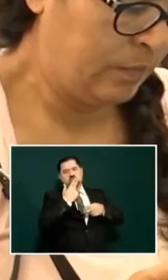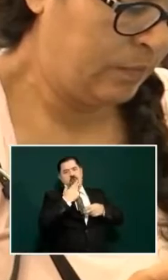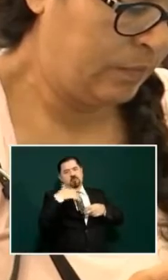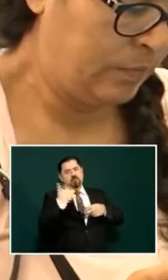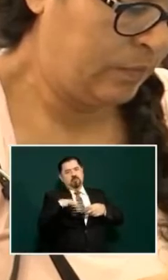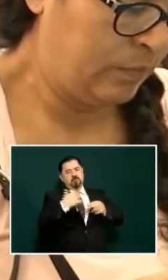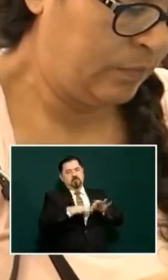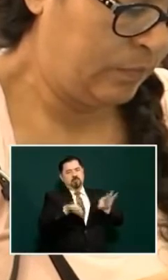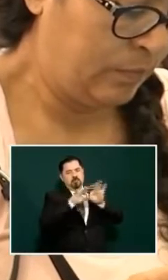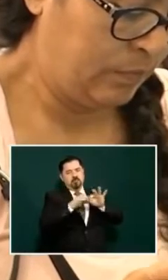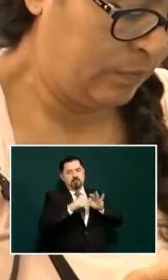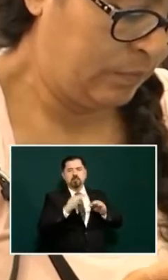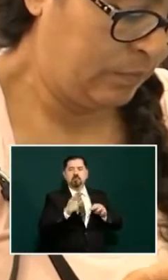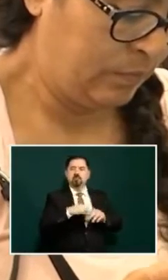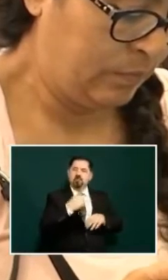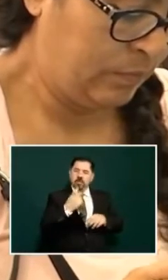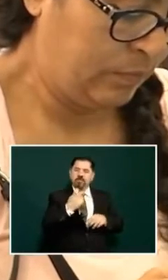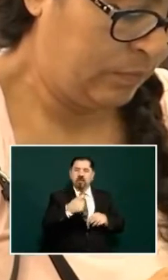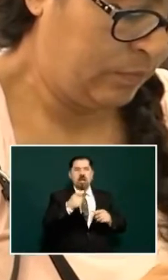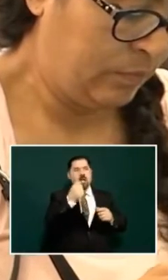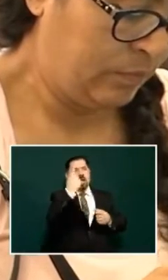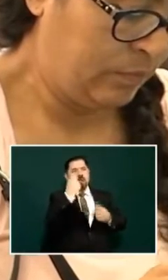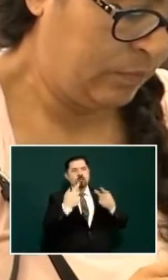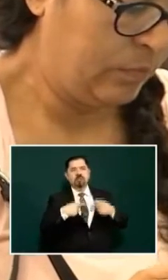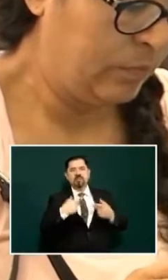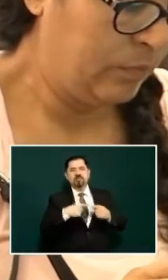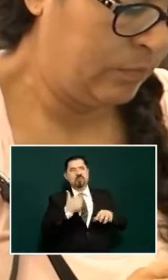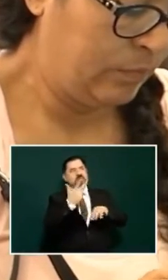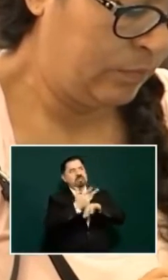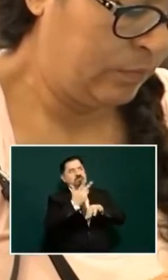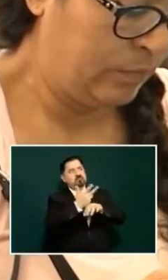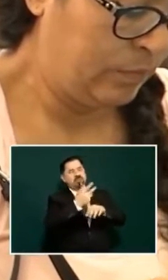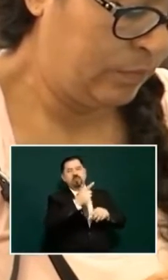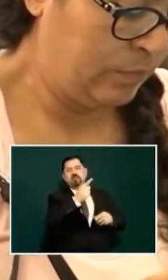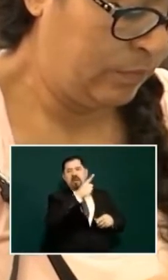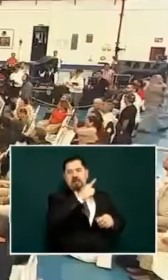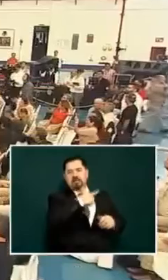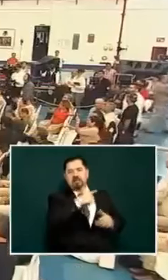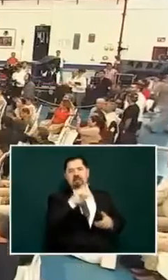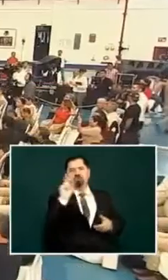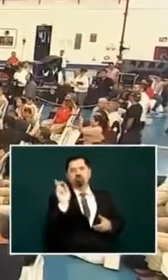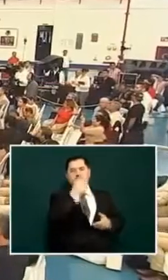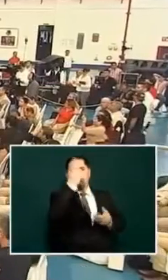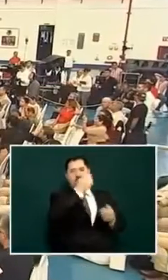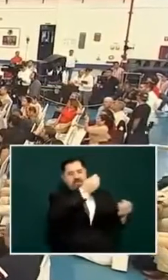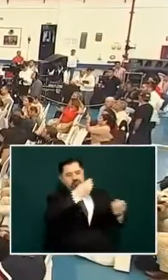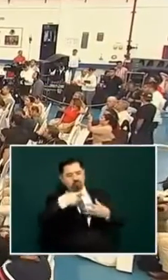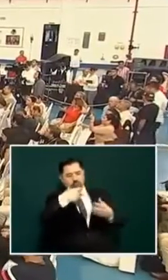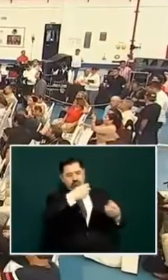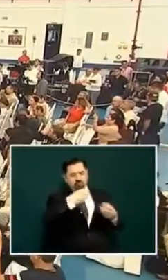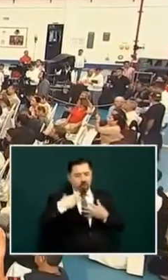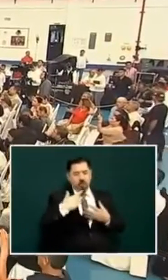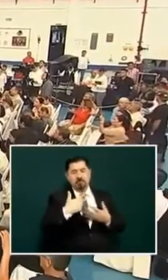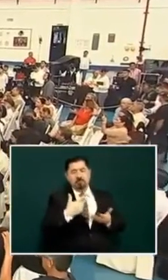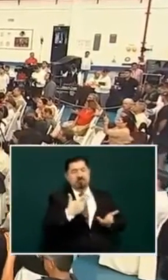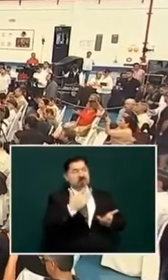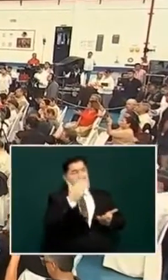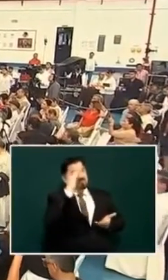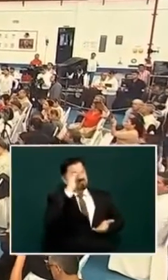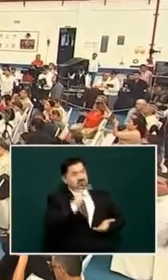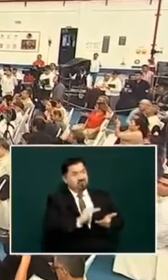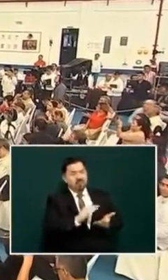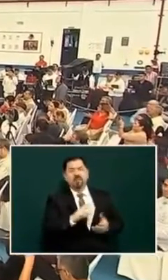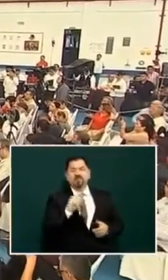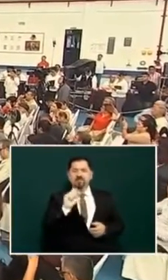living here is in the U.S. that are sending money what would be of our Mexico if we did not get that